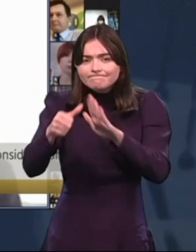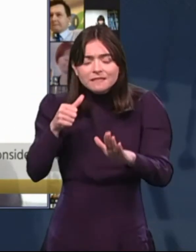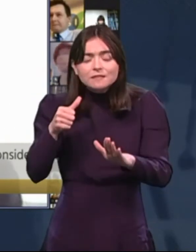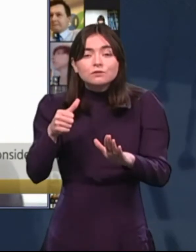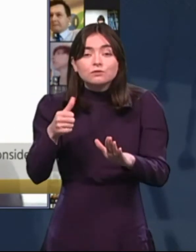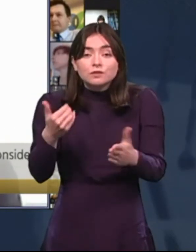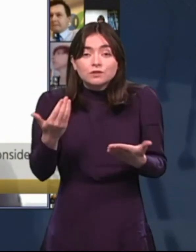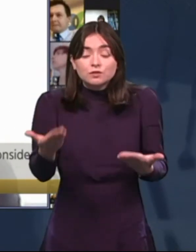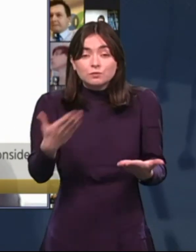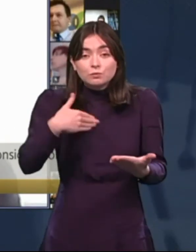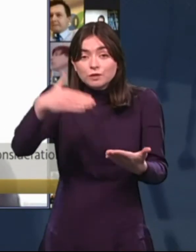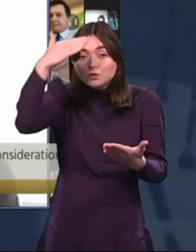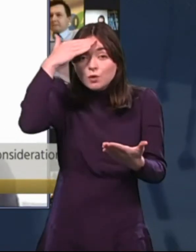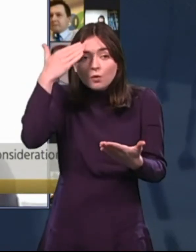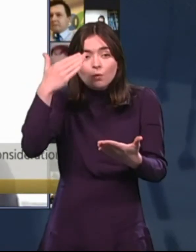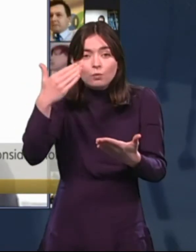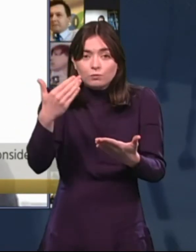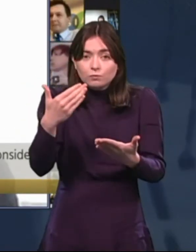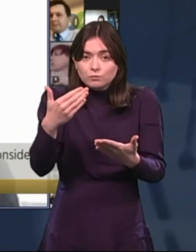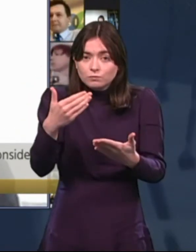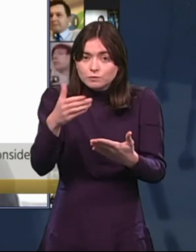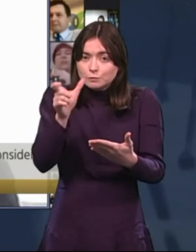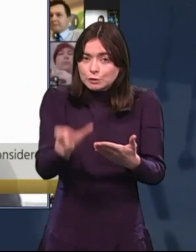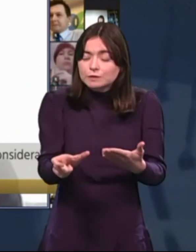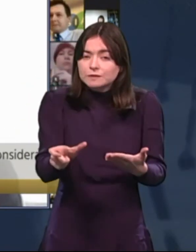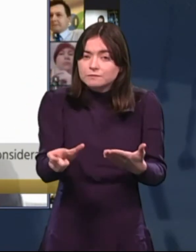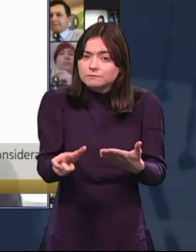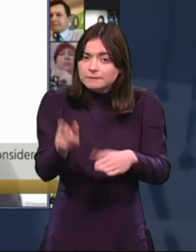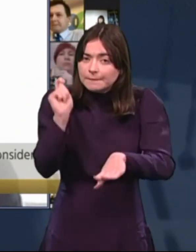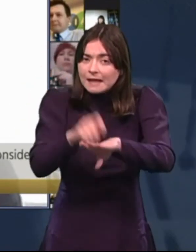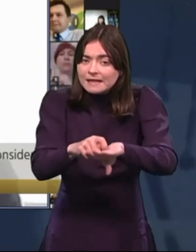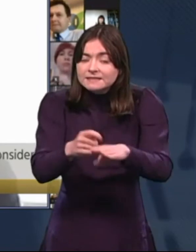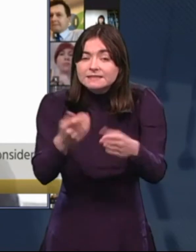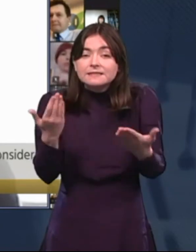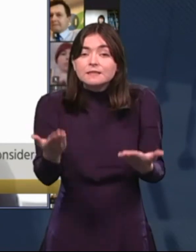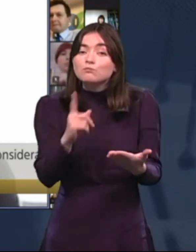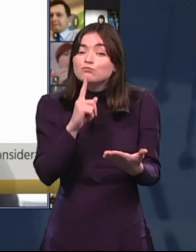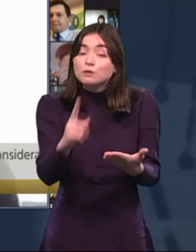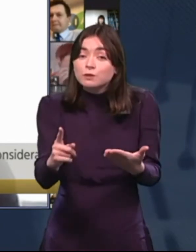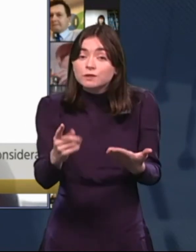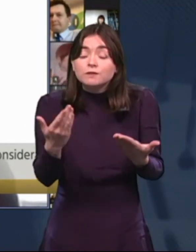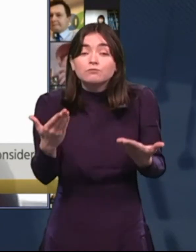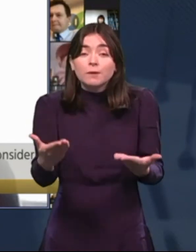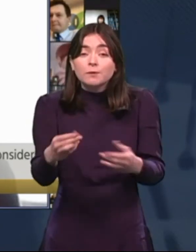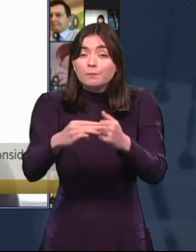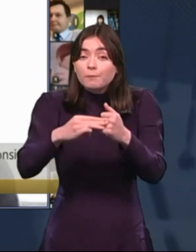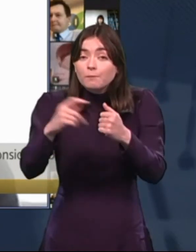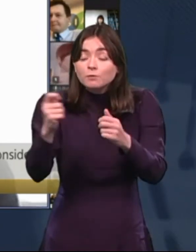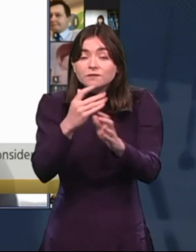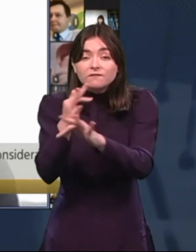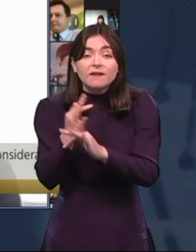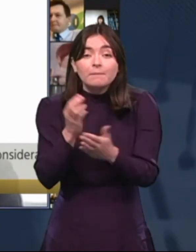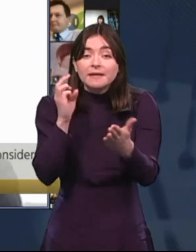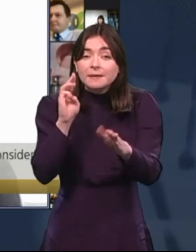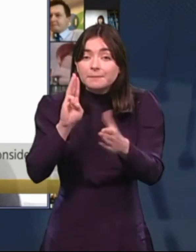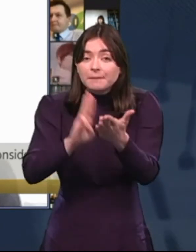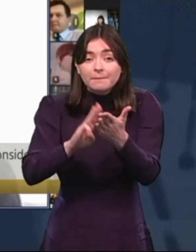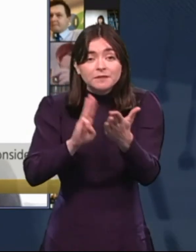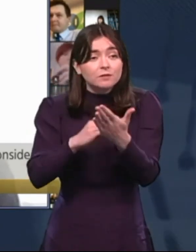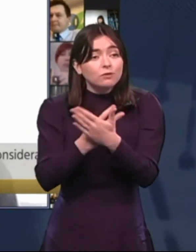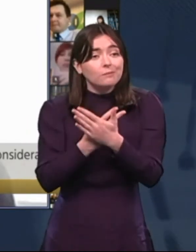And the people themselves, we know best. Okay? But we're probably most family members are burnt out,